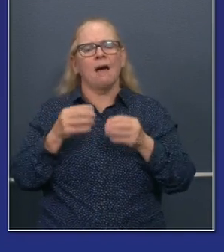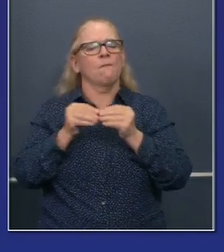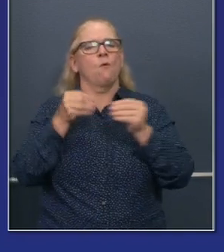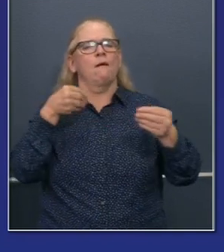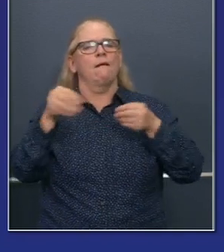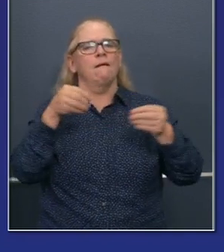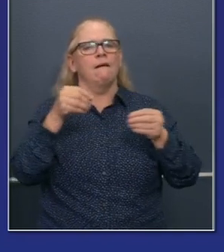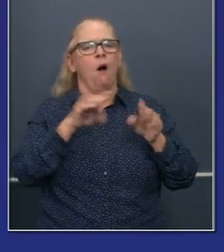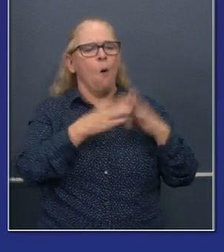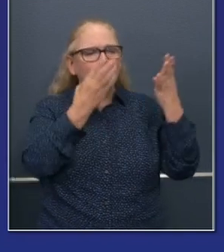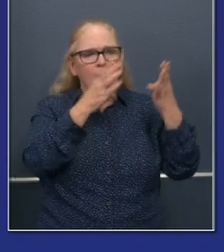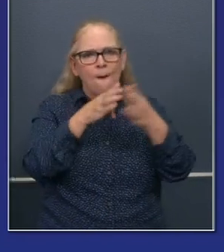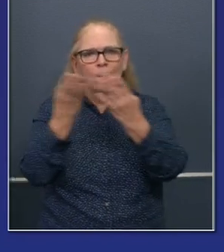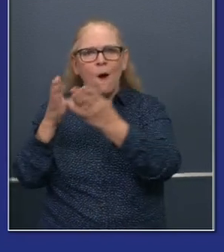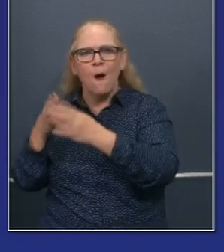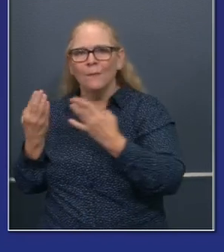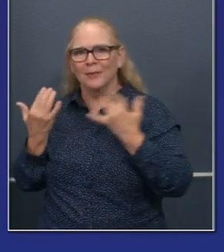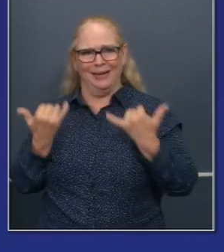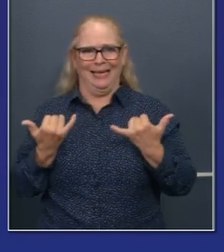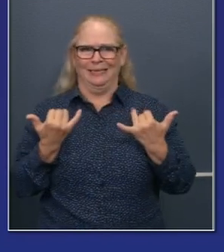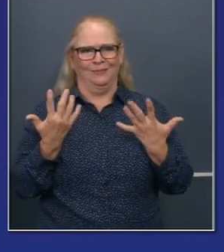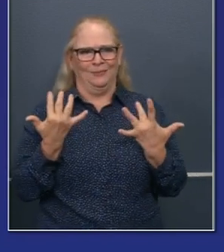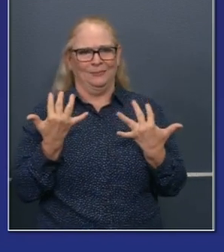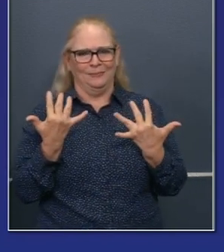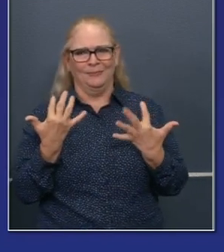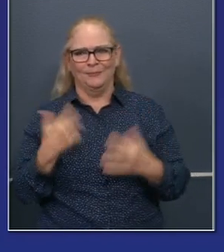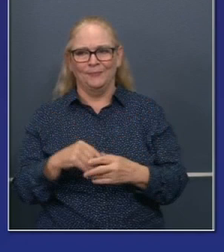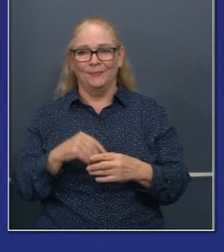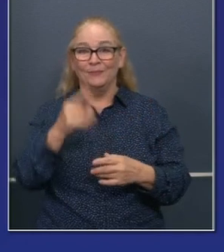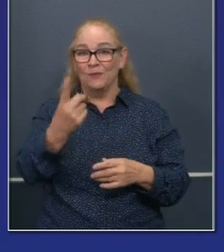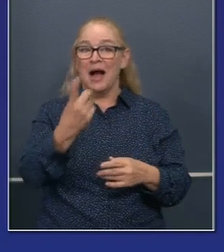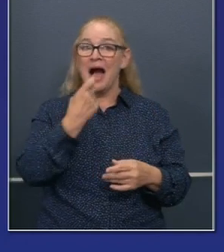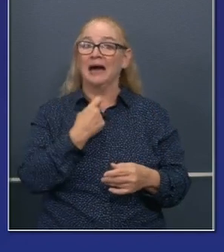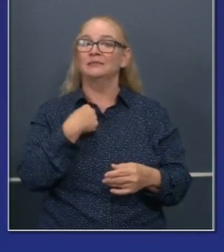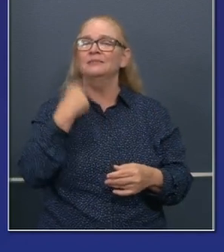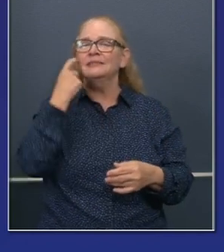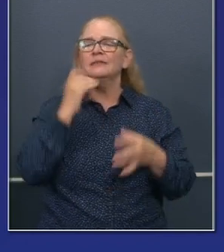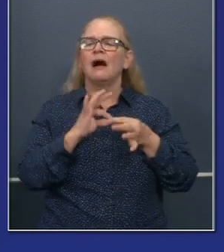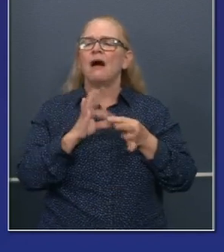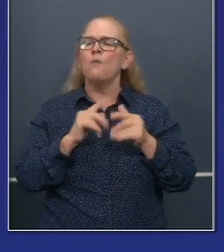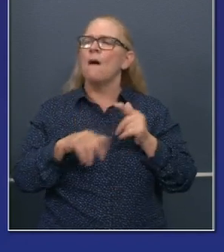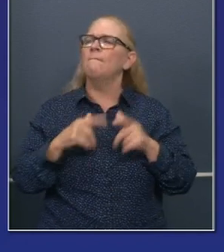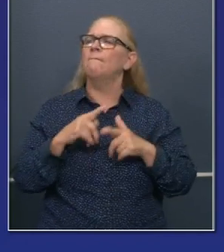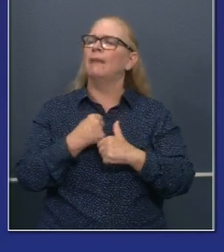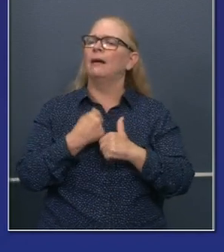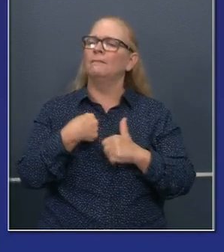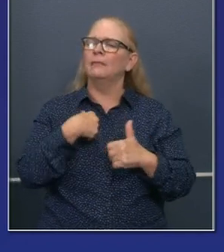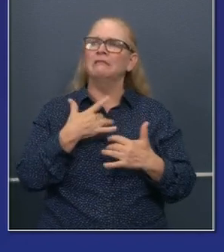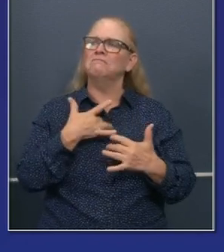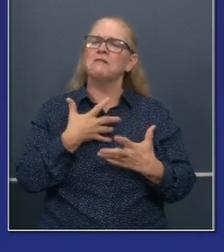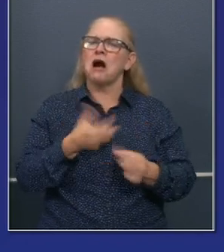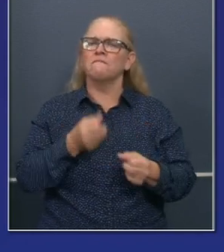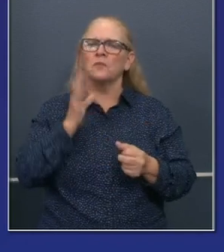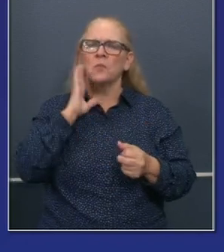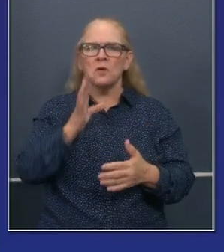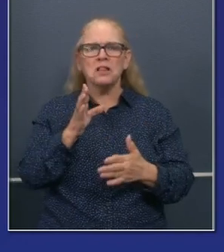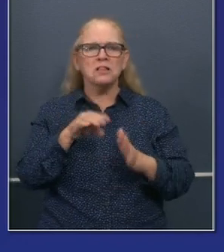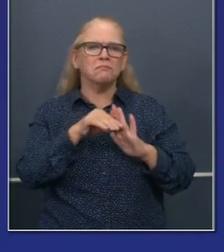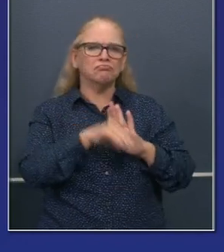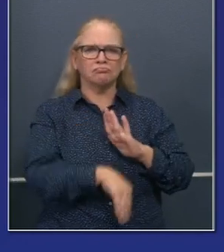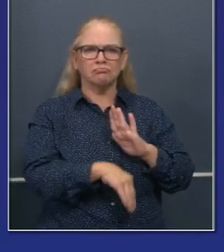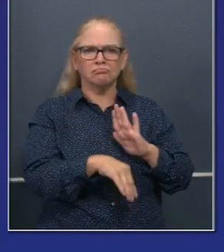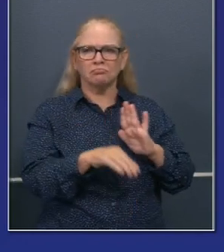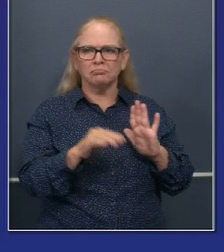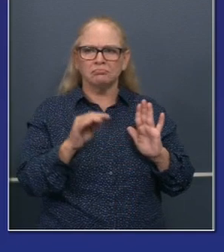you specifically asked, in addition to what gives you some optimism, including by the way, the total case rates, I'm going to give you the new